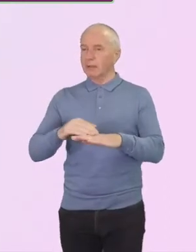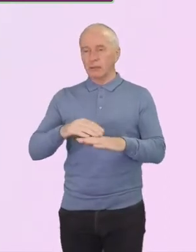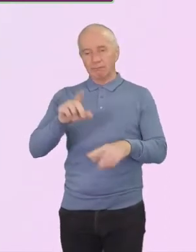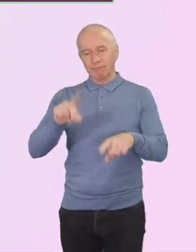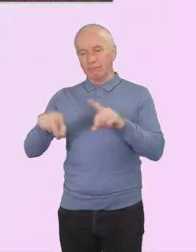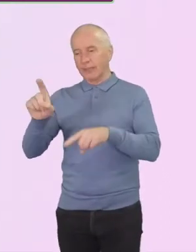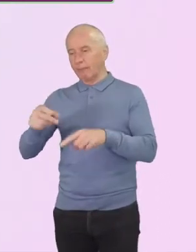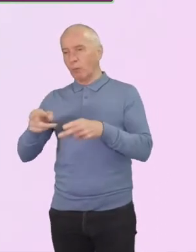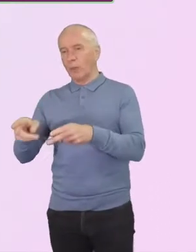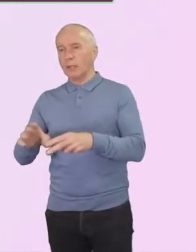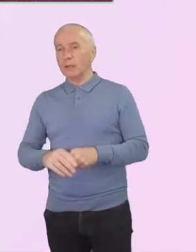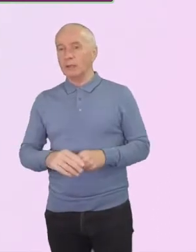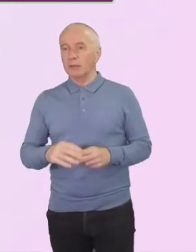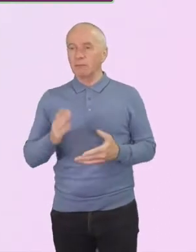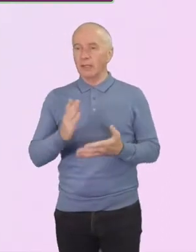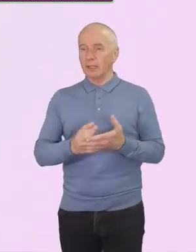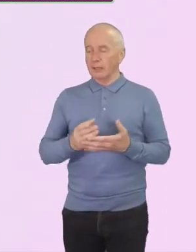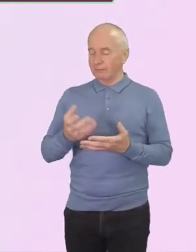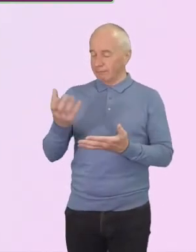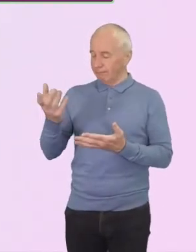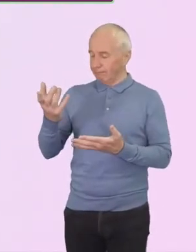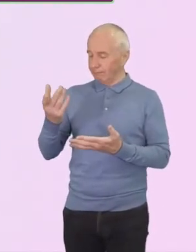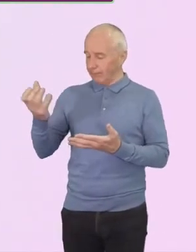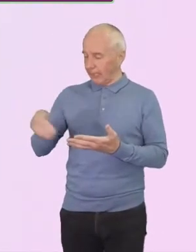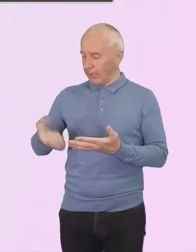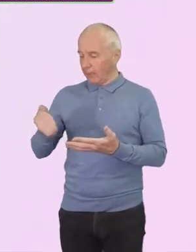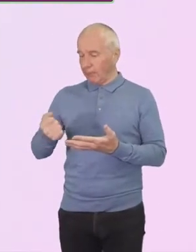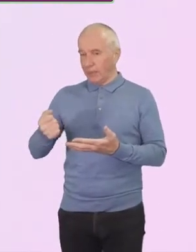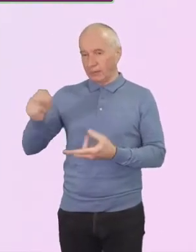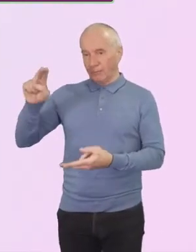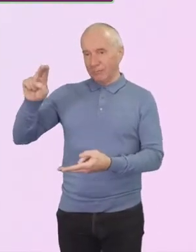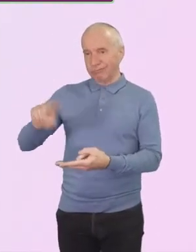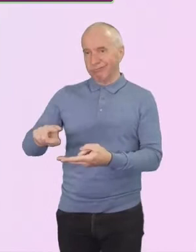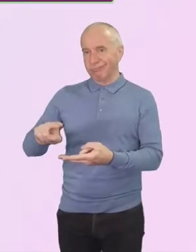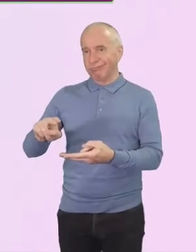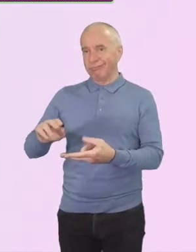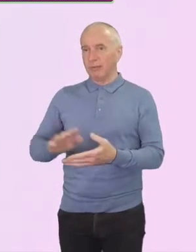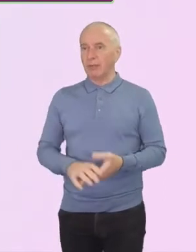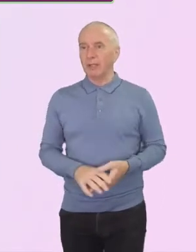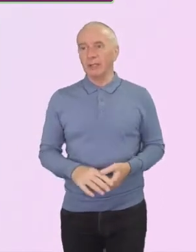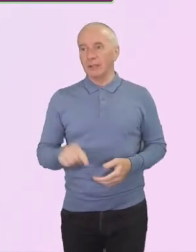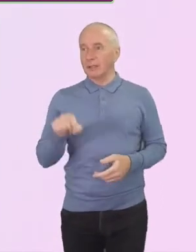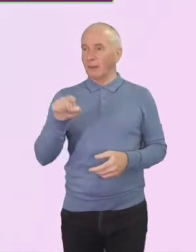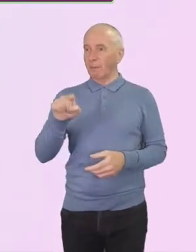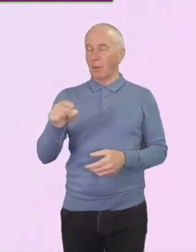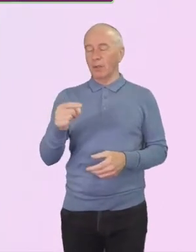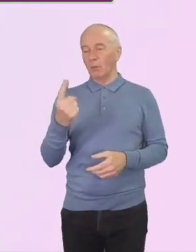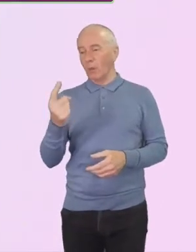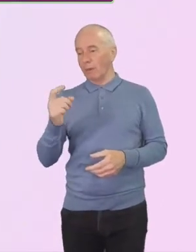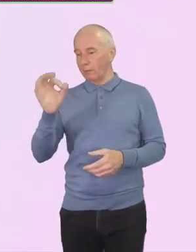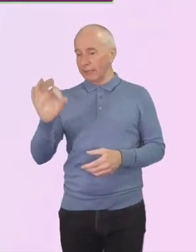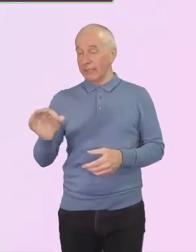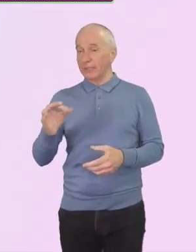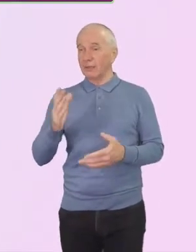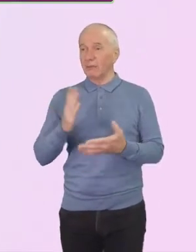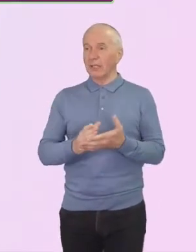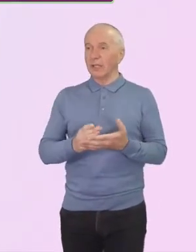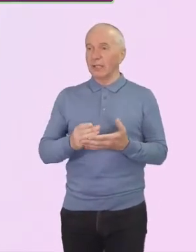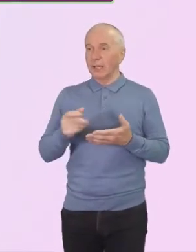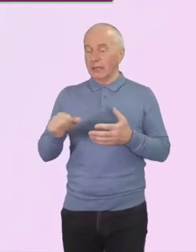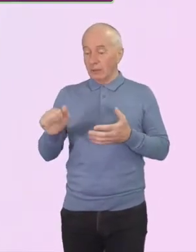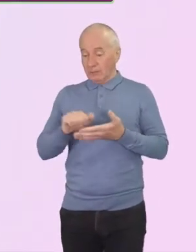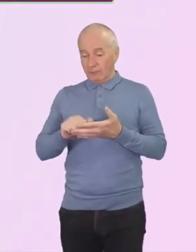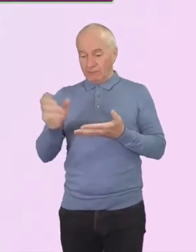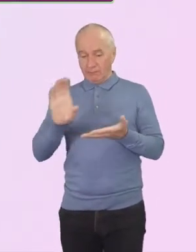interest income fell as bank interest rates fell to 0.1% and the rates we could get on our deposits